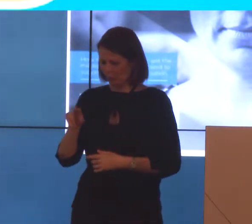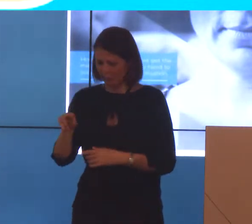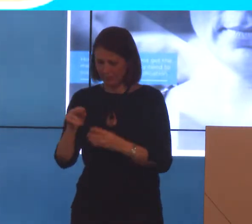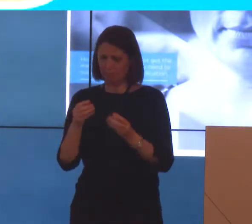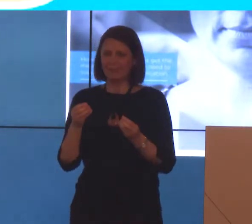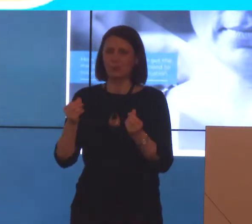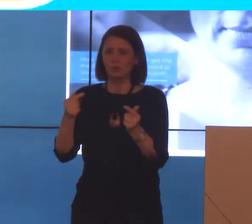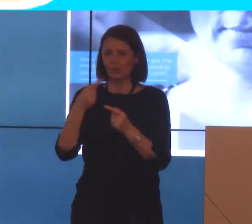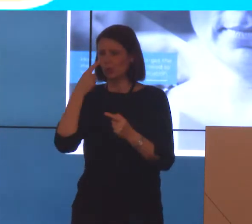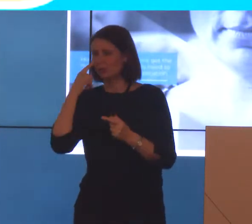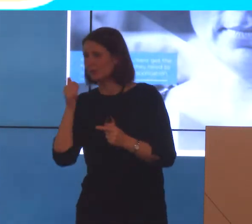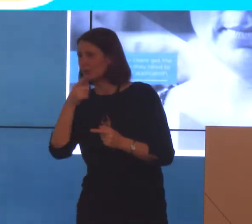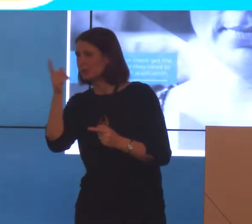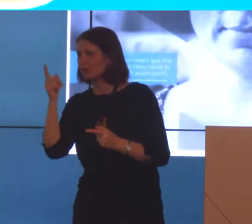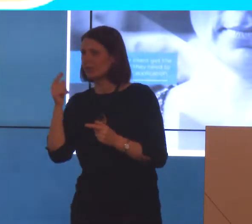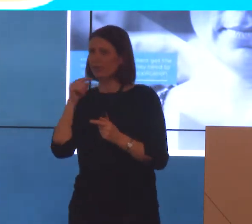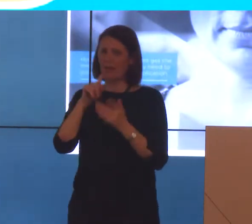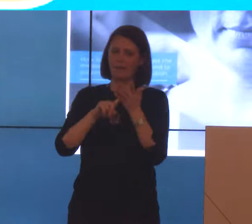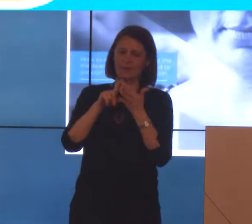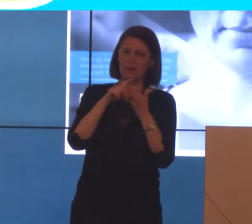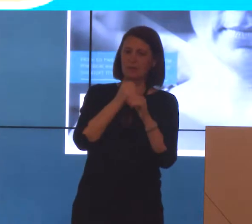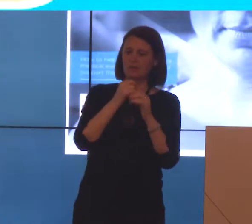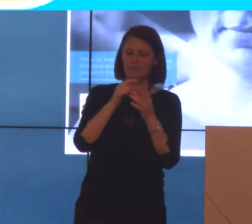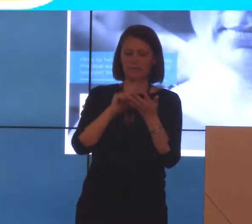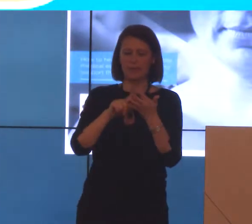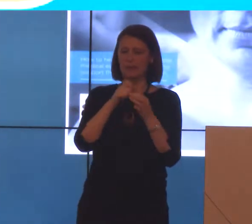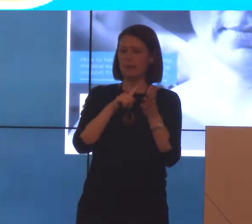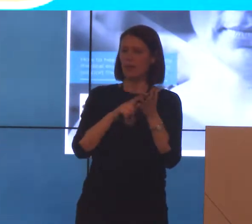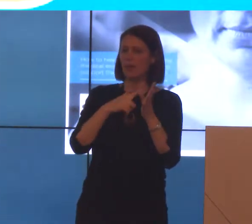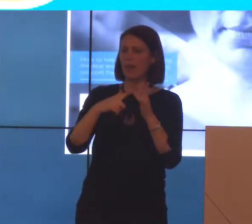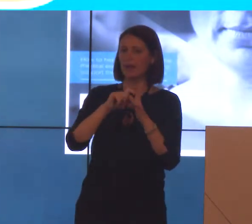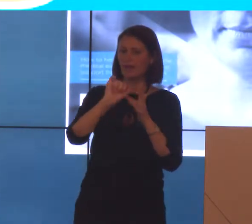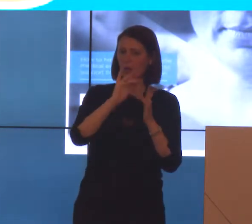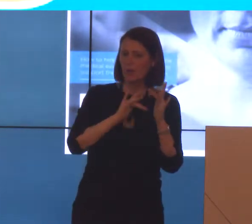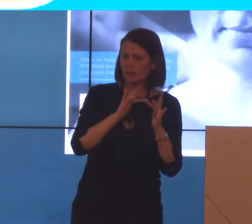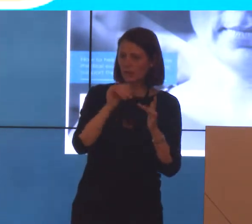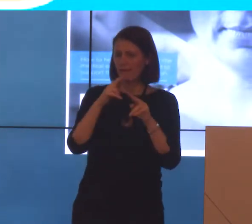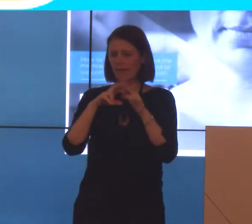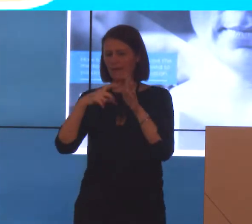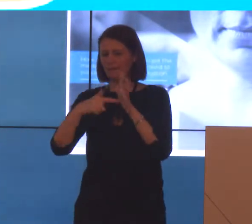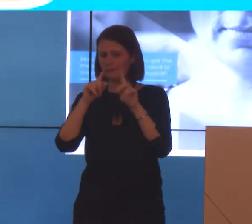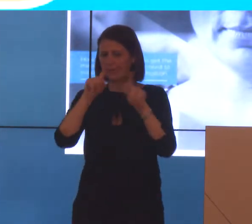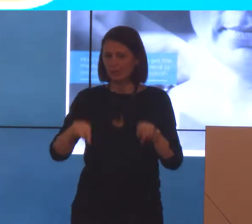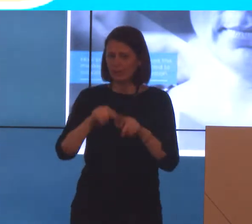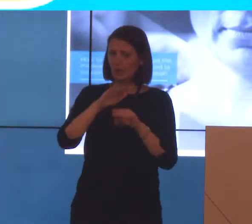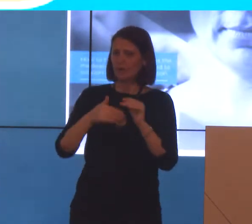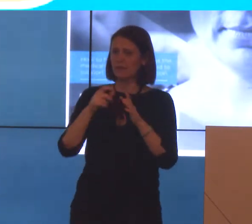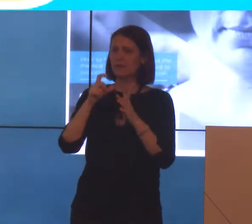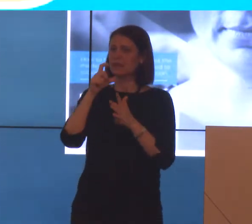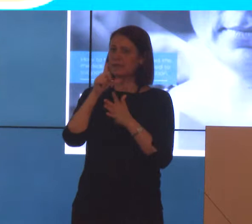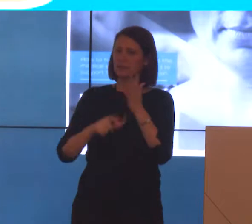sure you've seen. You know, on our website, Legal Aid's website, there are fact sheets about the Disability Support